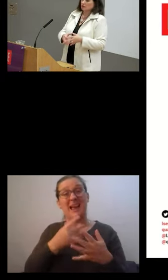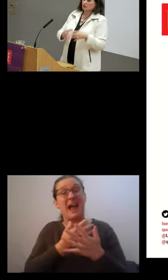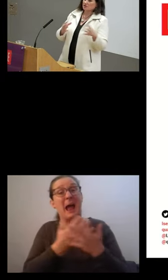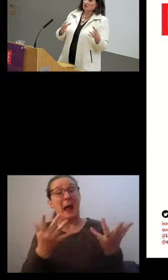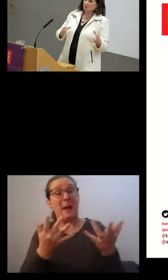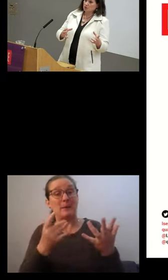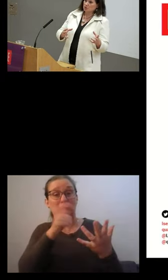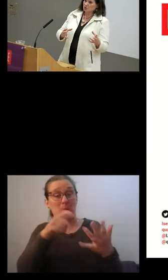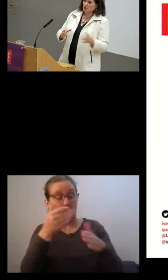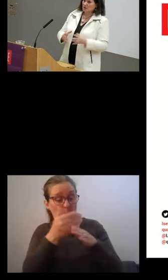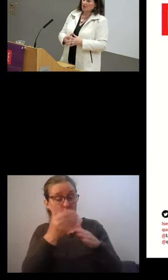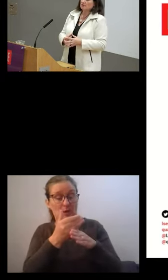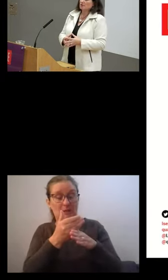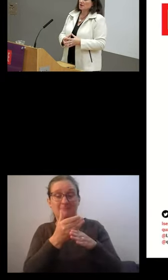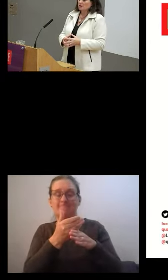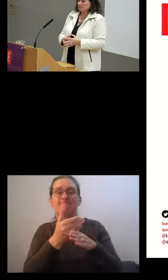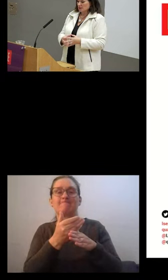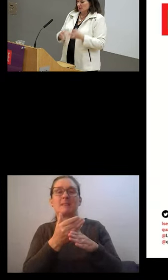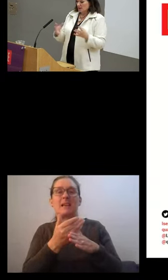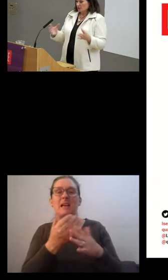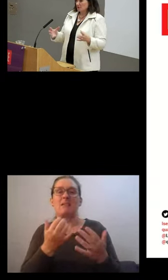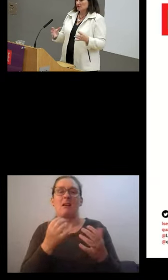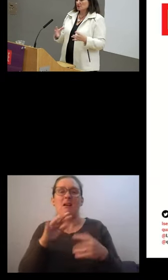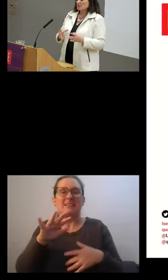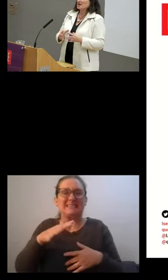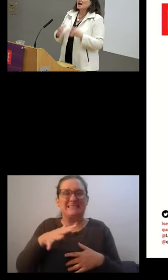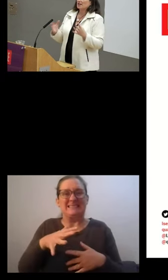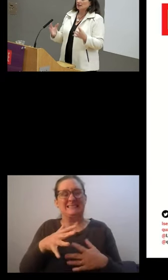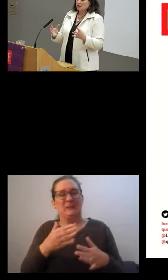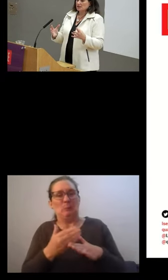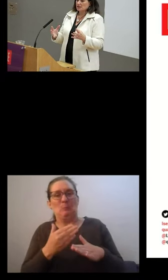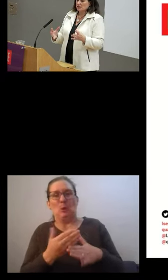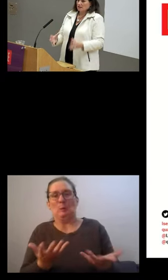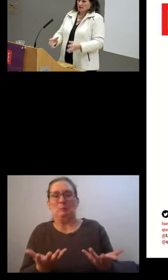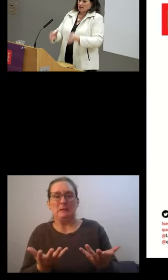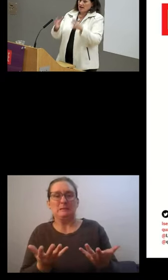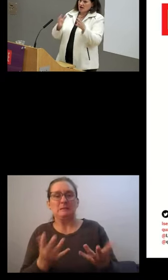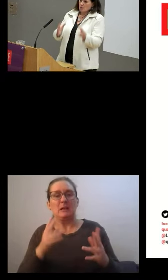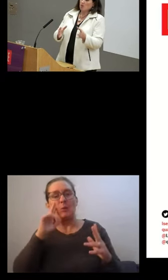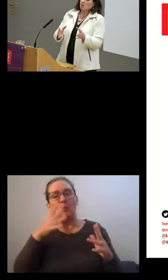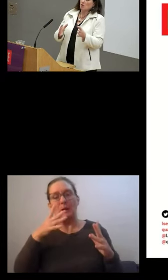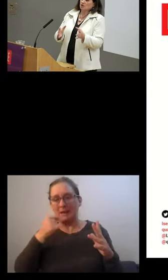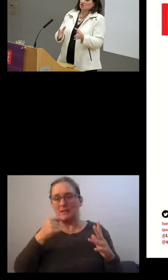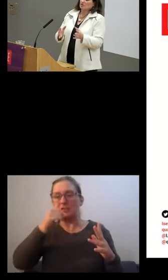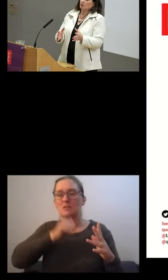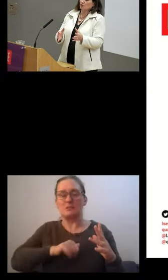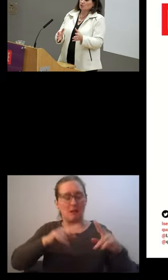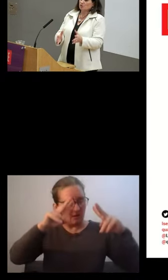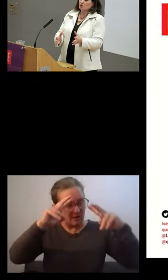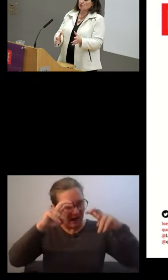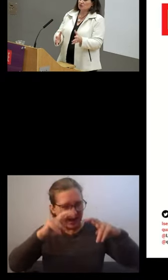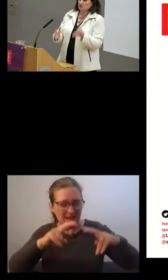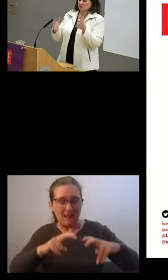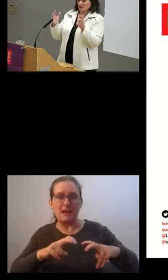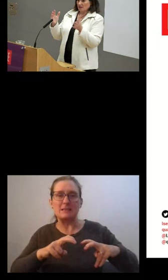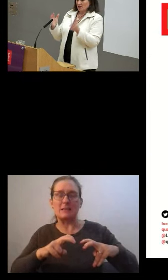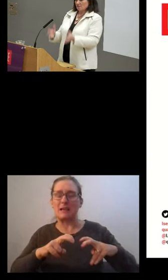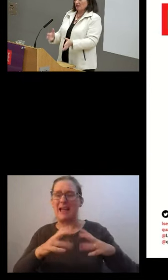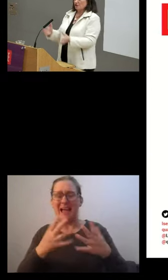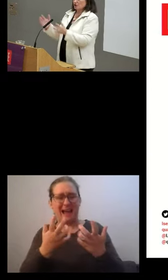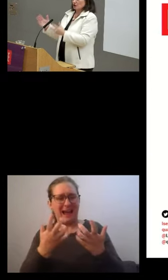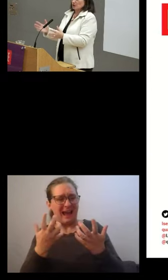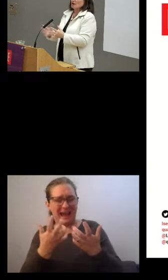We could look at subgroups within the labor market, and we can start analyzing how poor quality employment moves